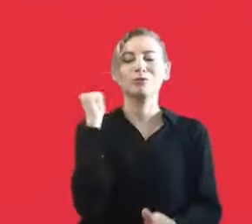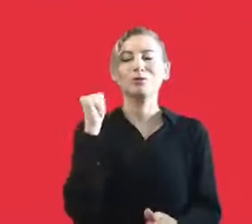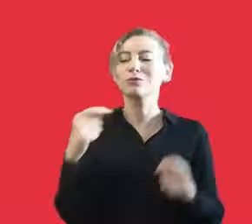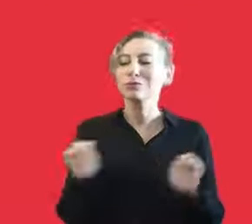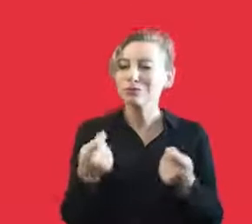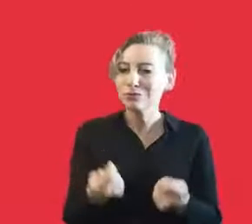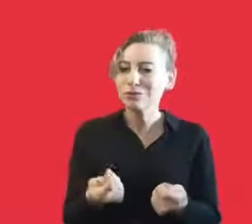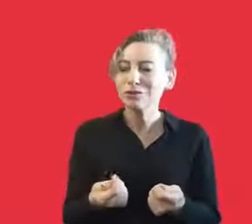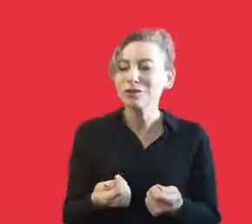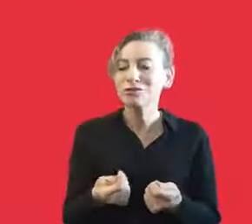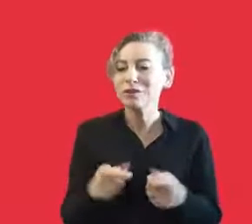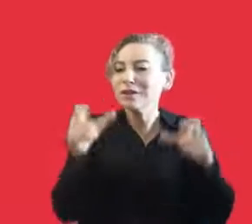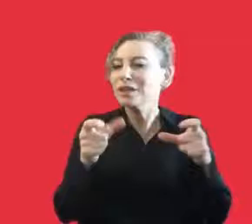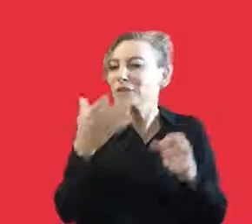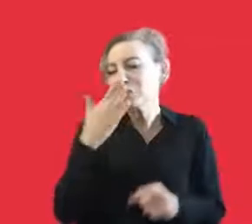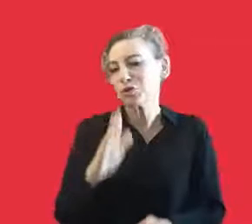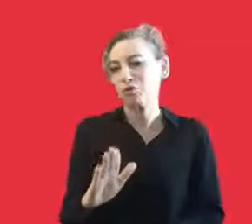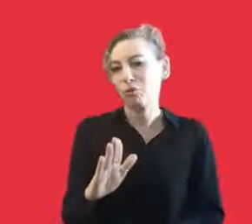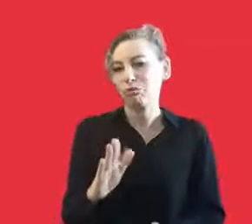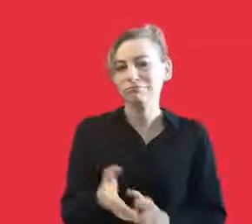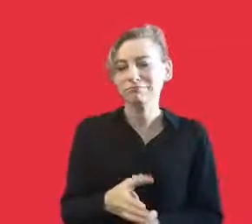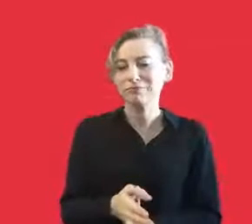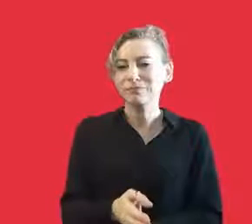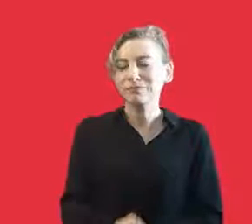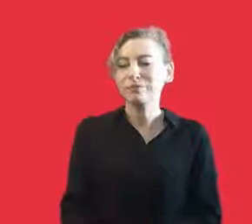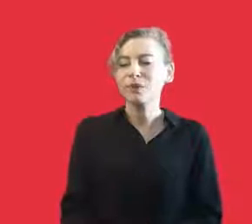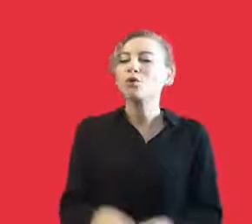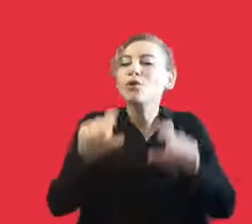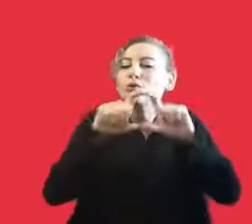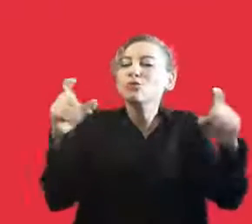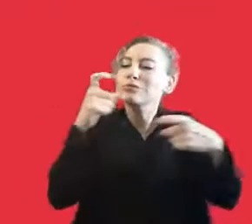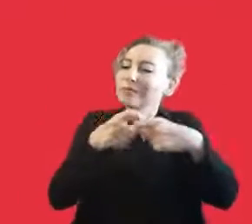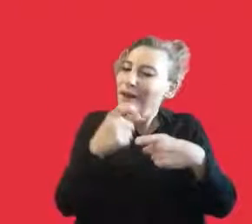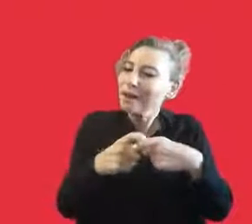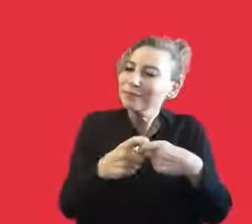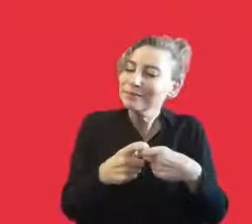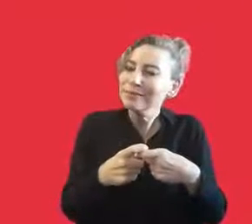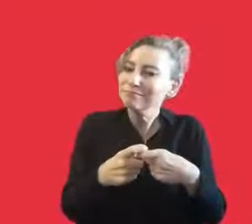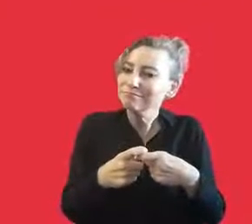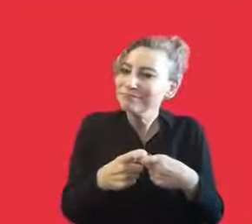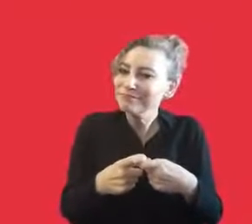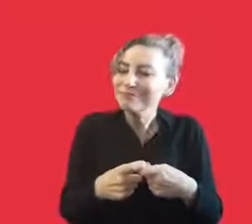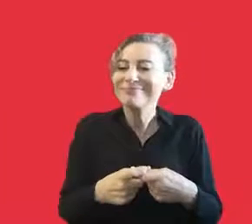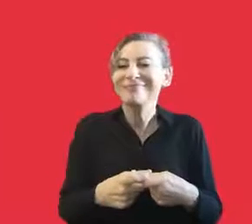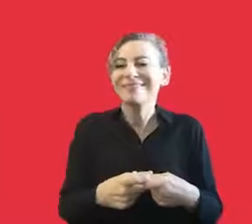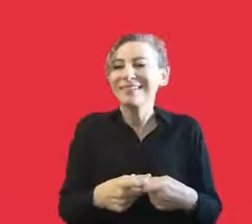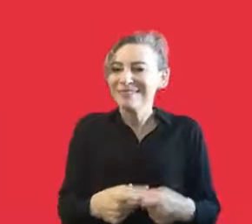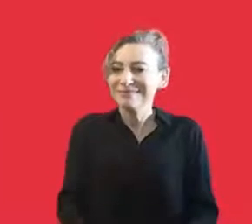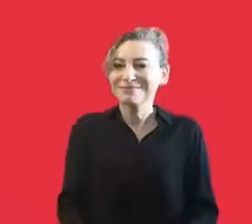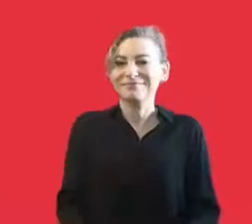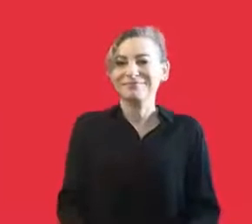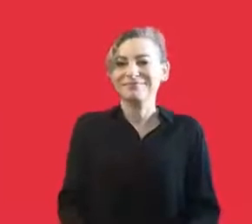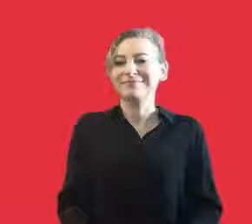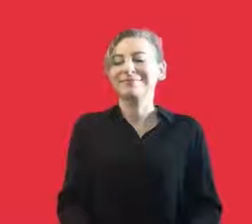We came back to Turkey after that. And there was no place to work, but a lot of NGOs, associations, organizations